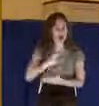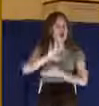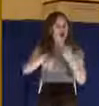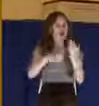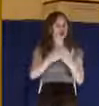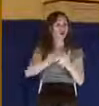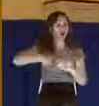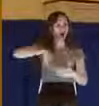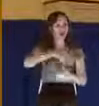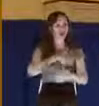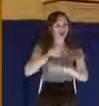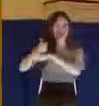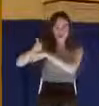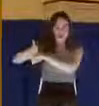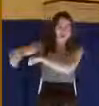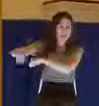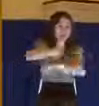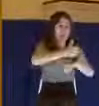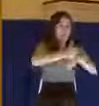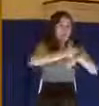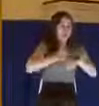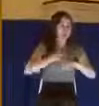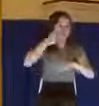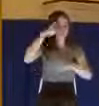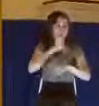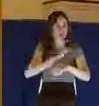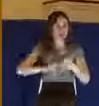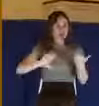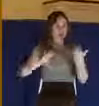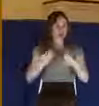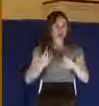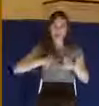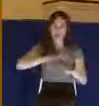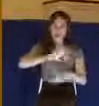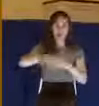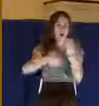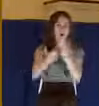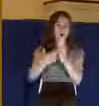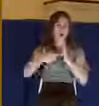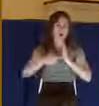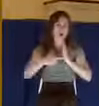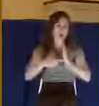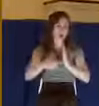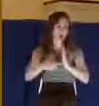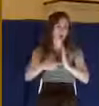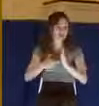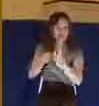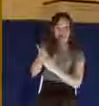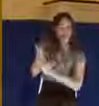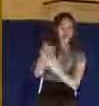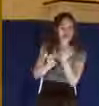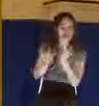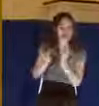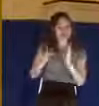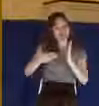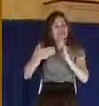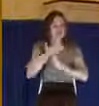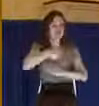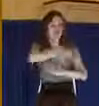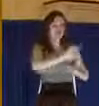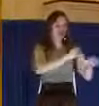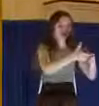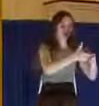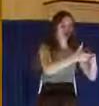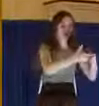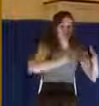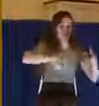are represented there at the cross in one way or another. And the crowd that was there. So I want us to kind of look at it